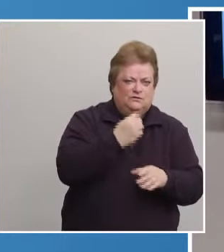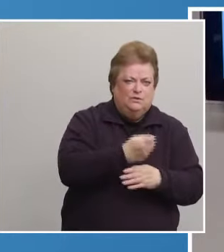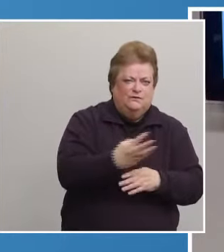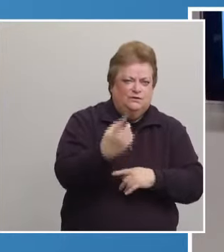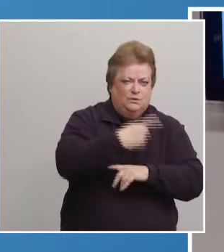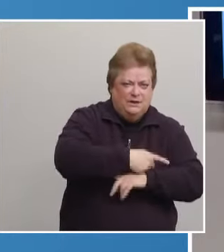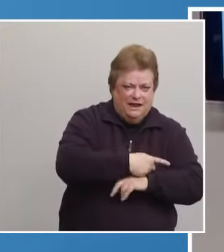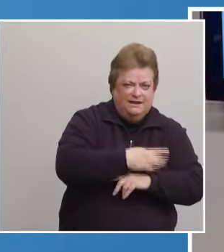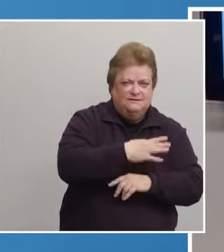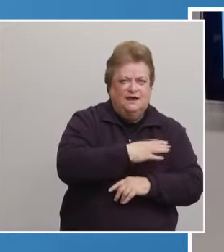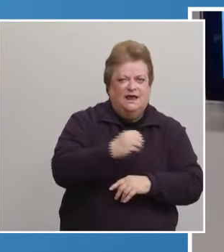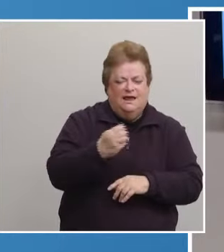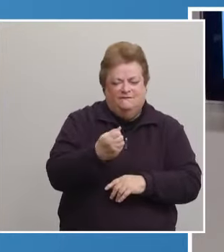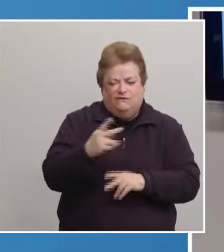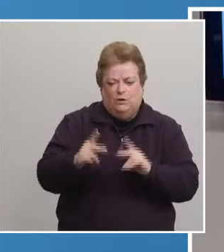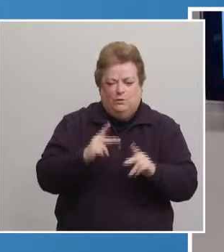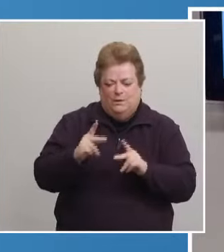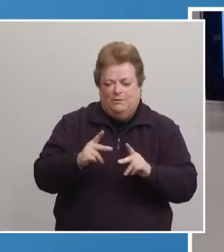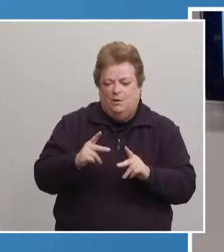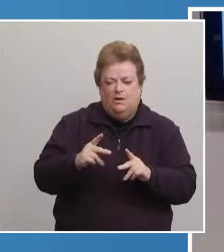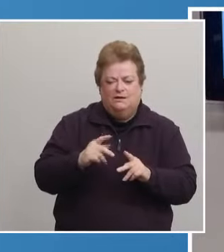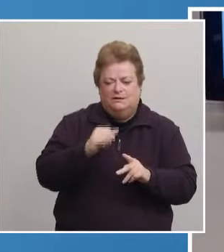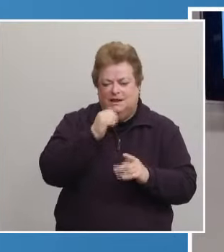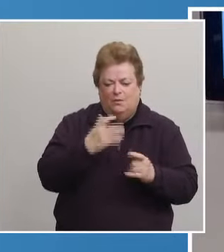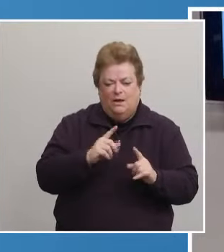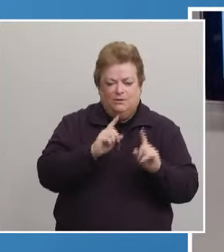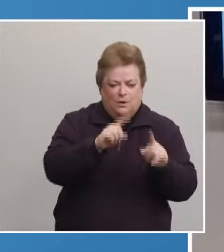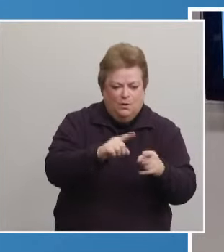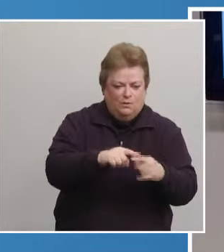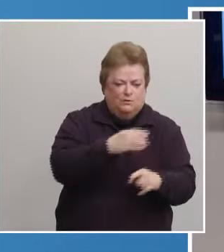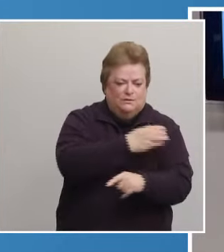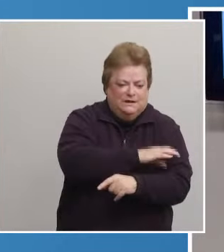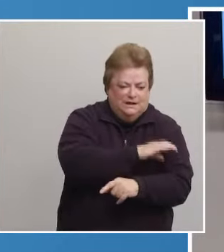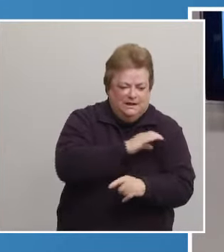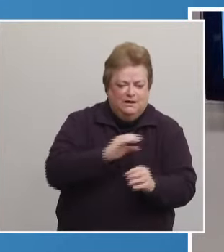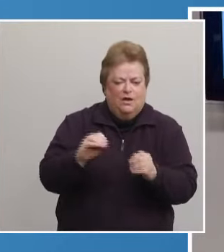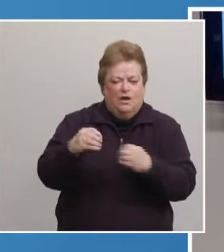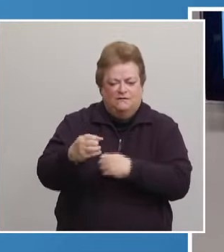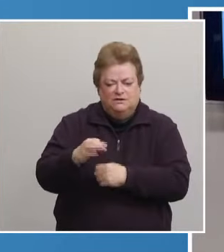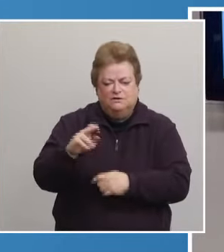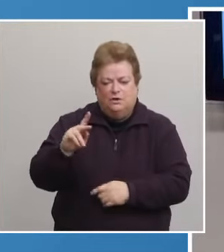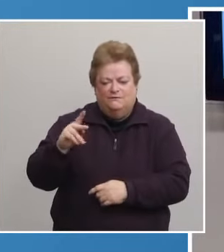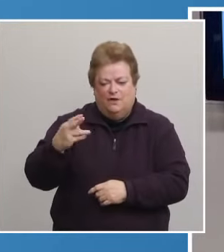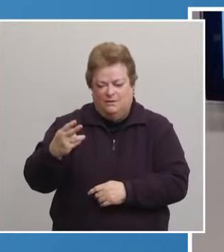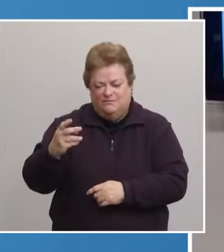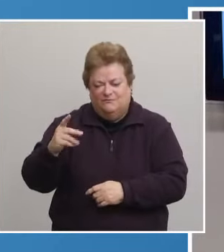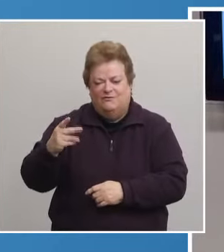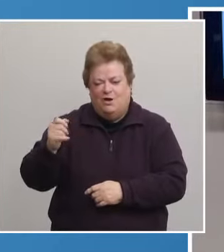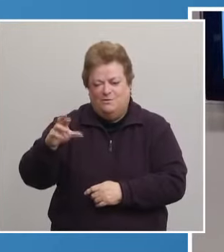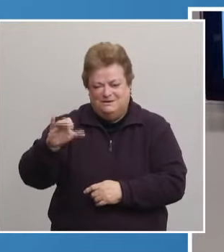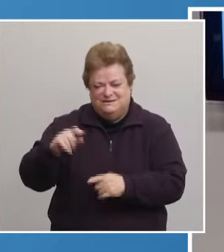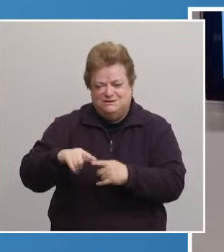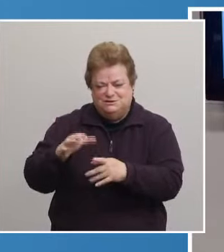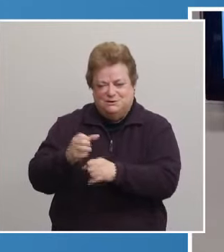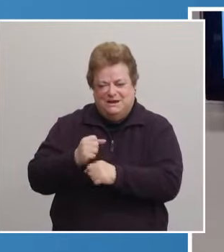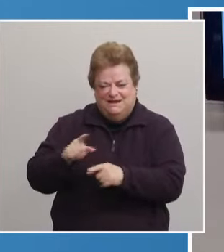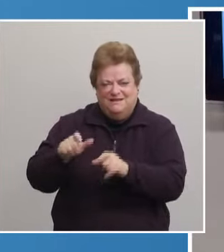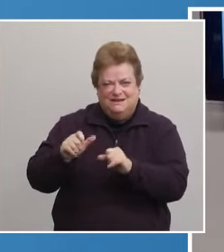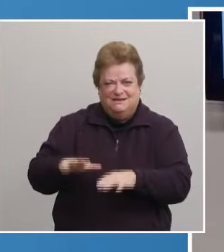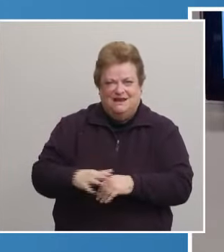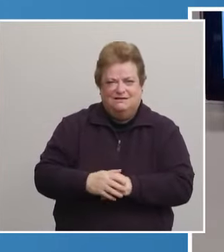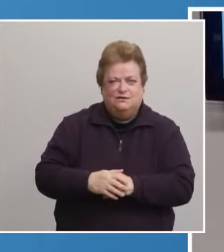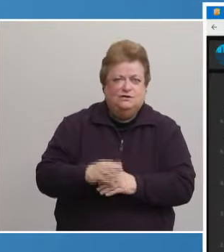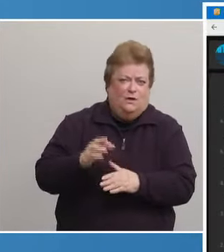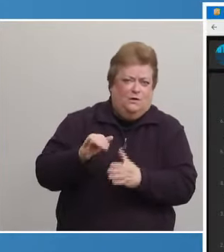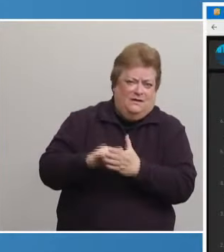and fewer people ventured out to the clinic offices or pharmacies to get tested. The result was